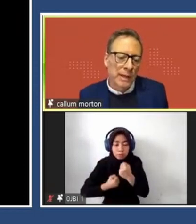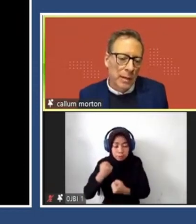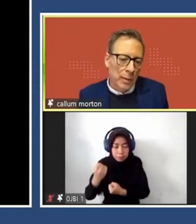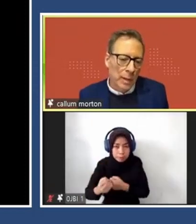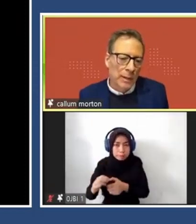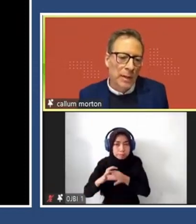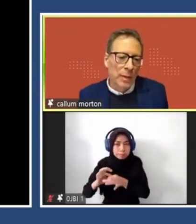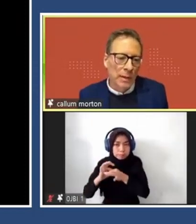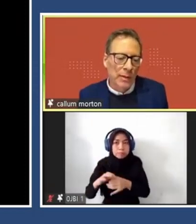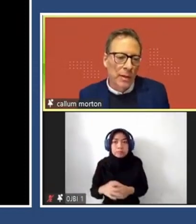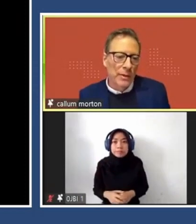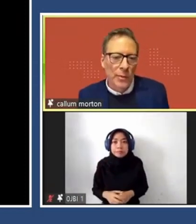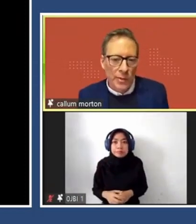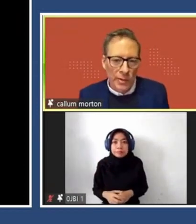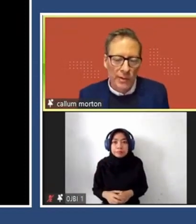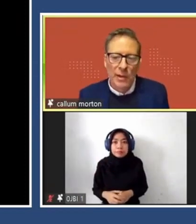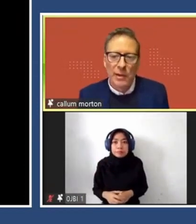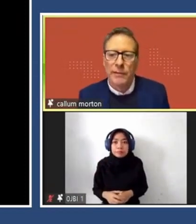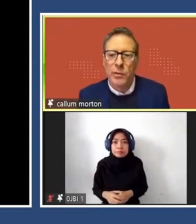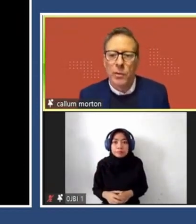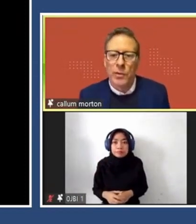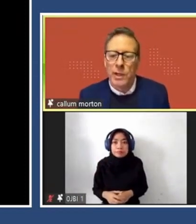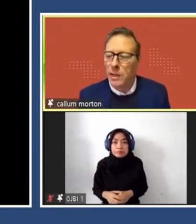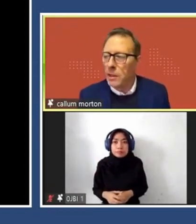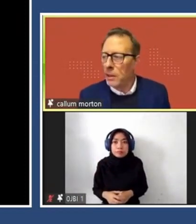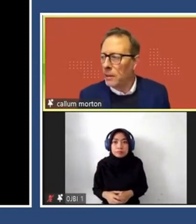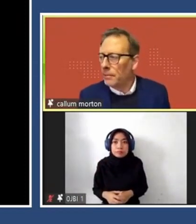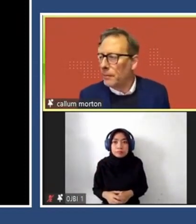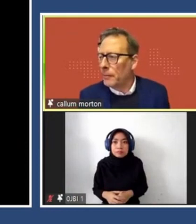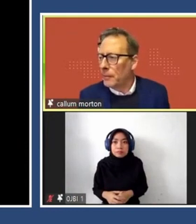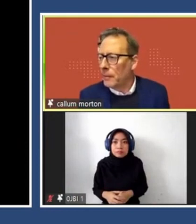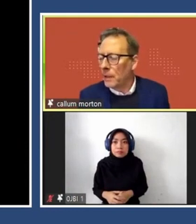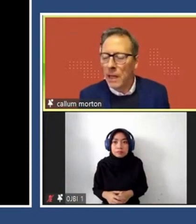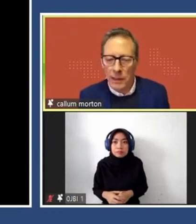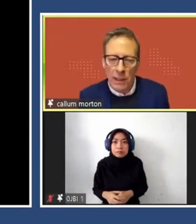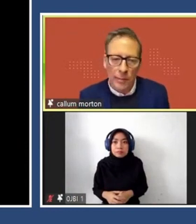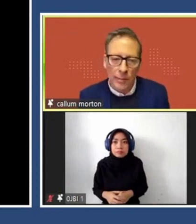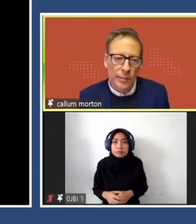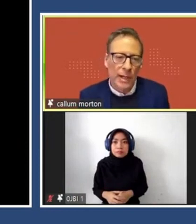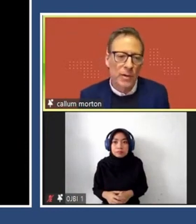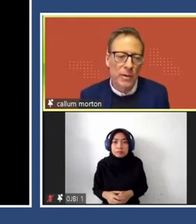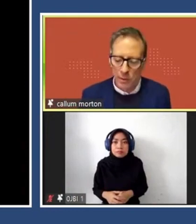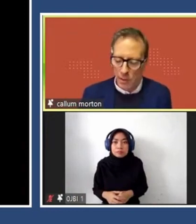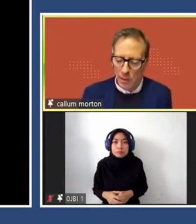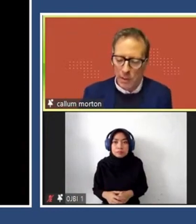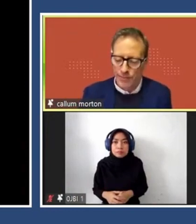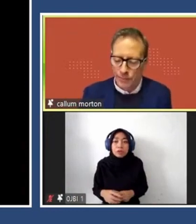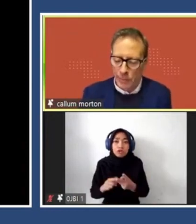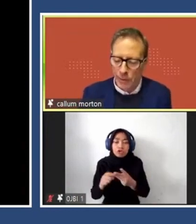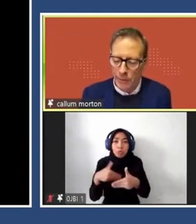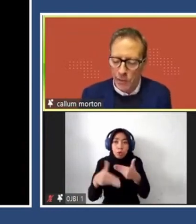This is the End Game one, as well as this was the set for the Young Lung production